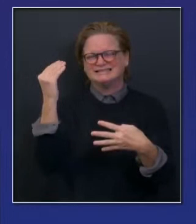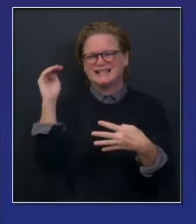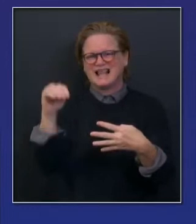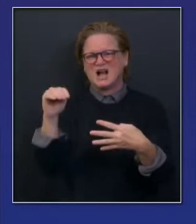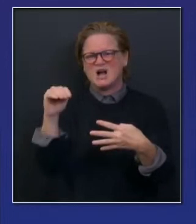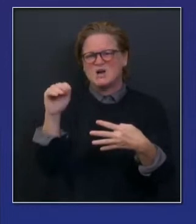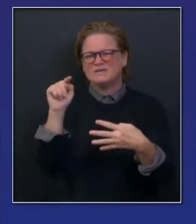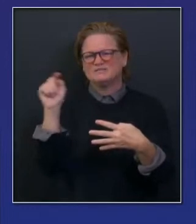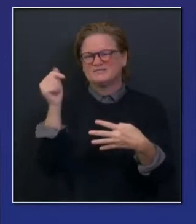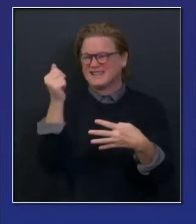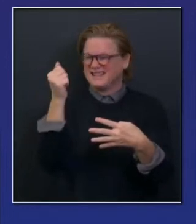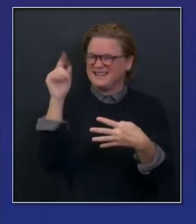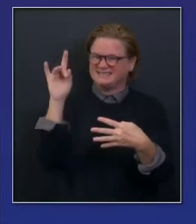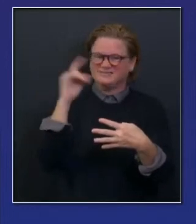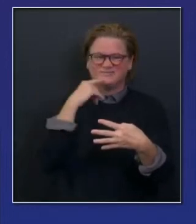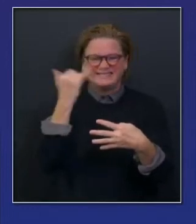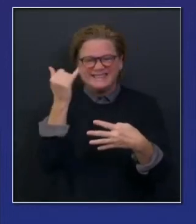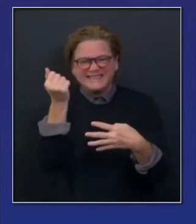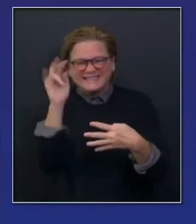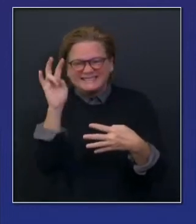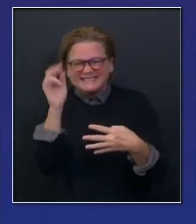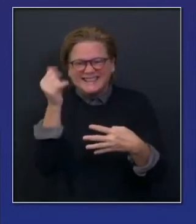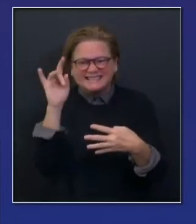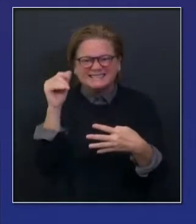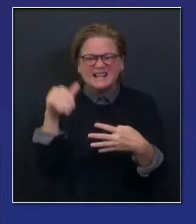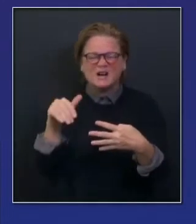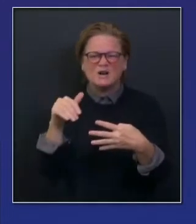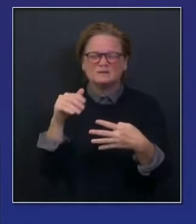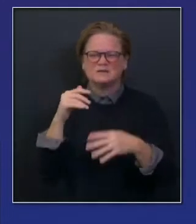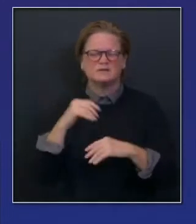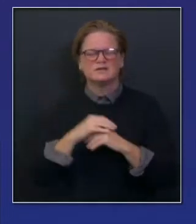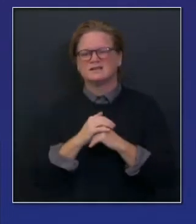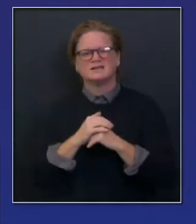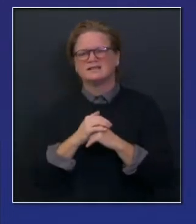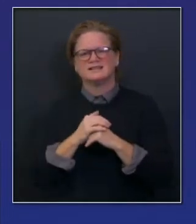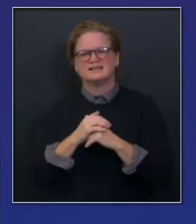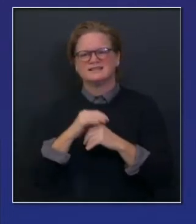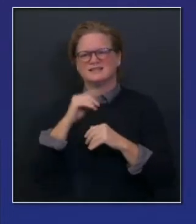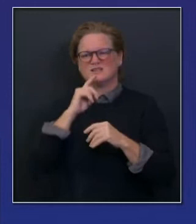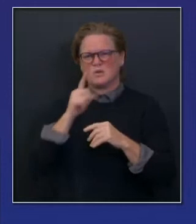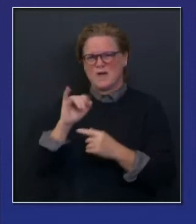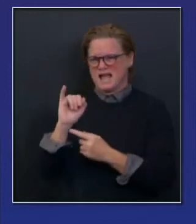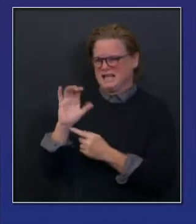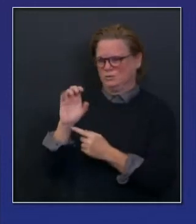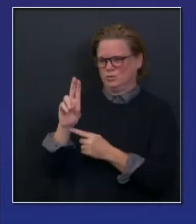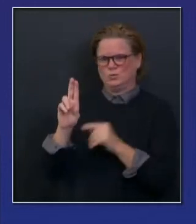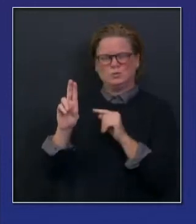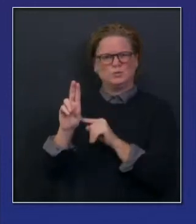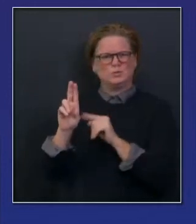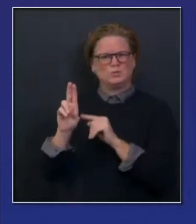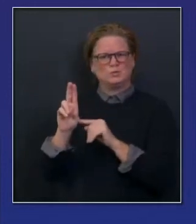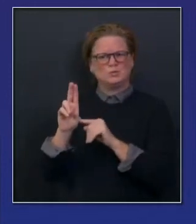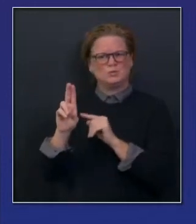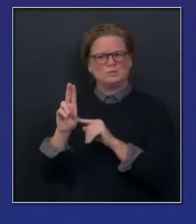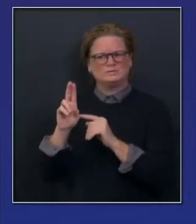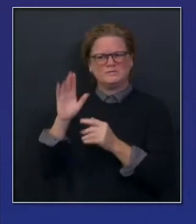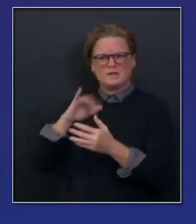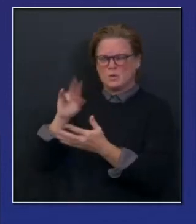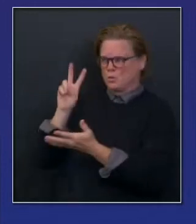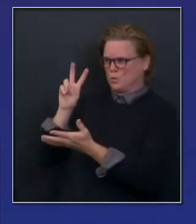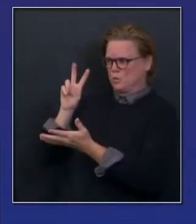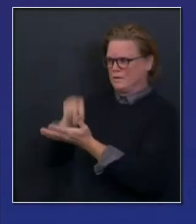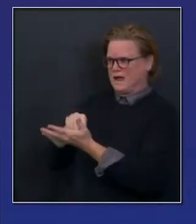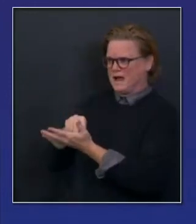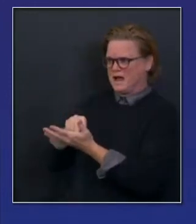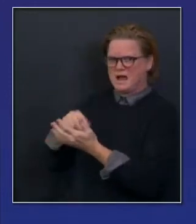surprisingly, 2,006 at the beginning of this month, now over 3,000, 3,081 as